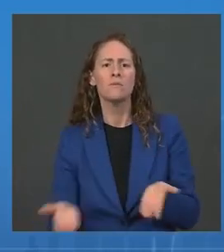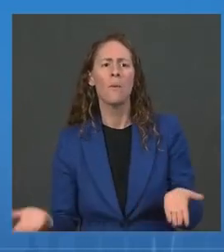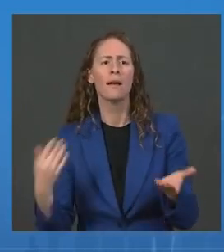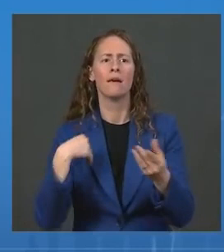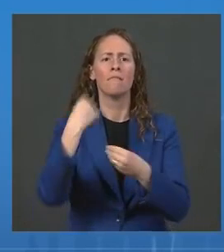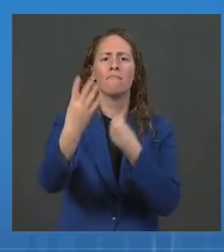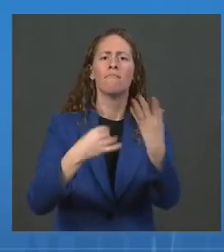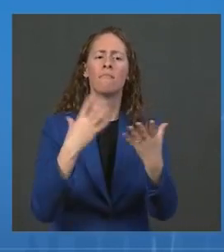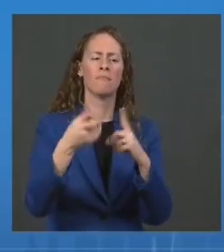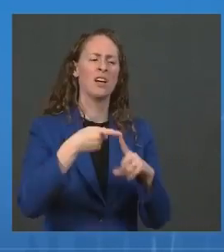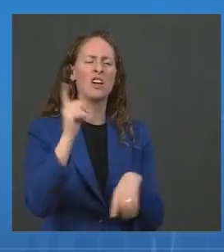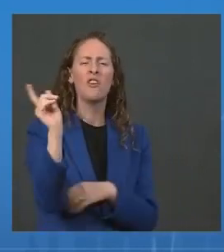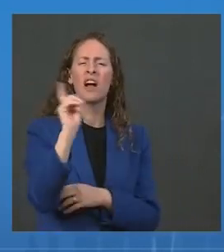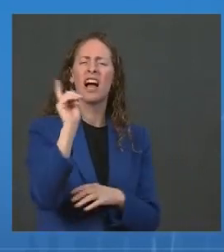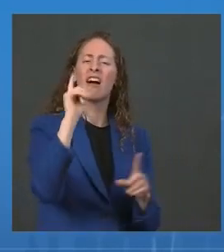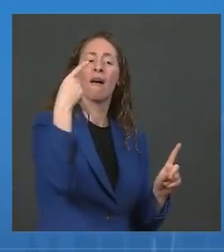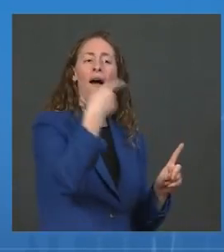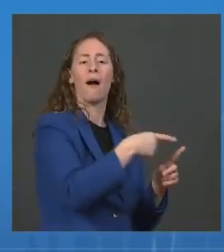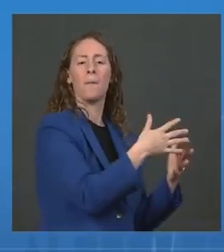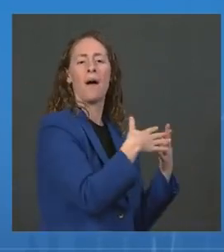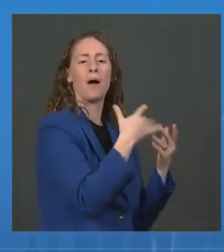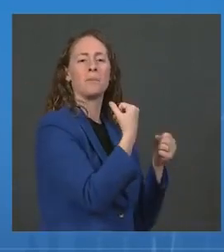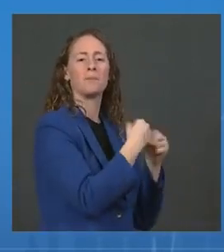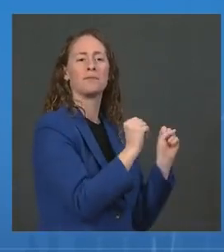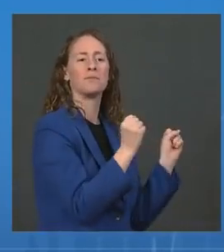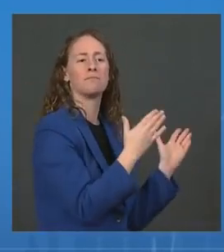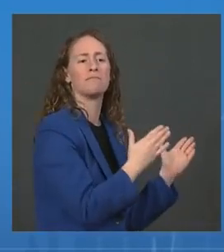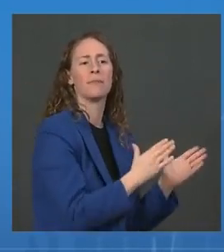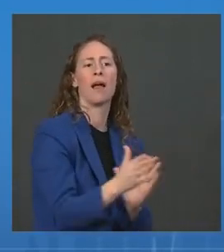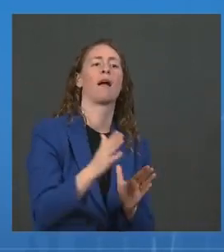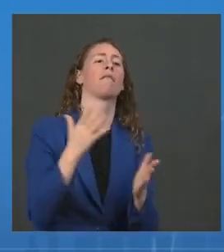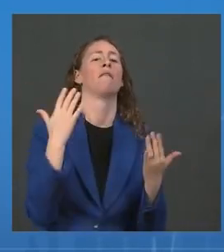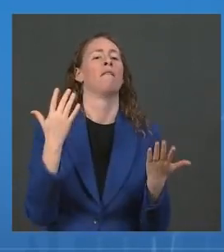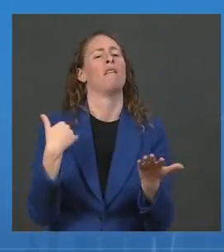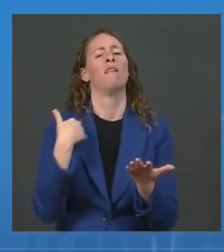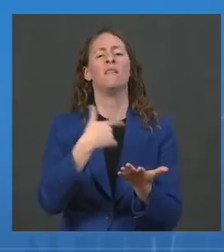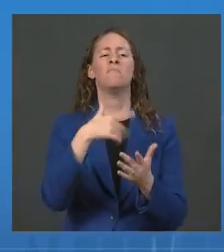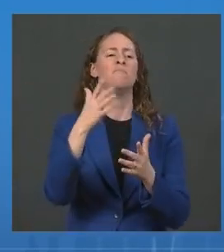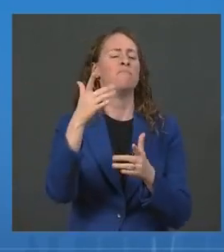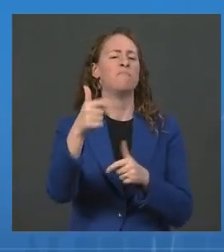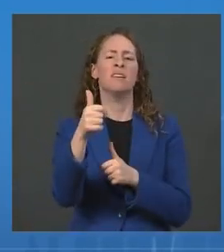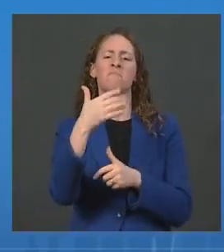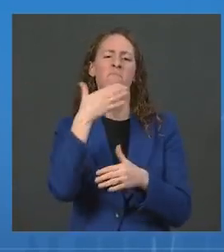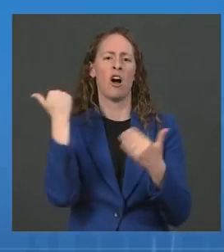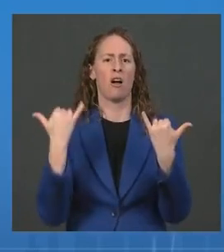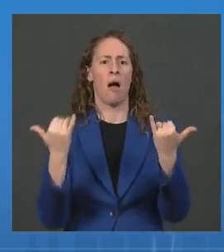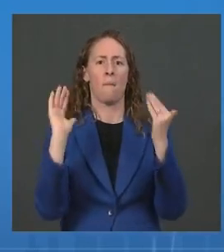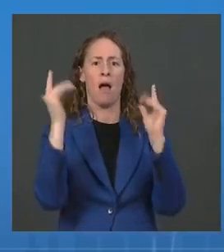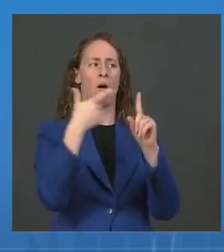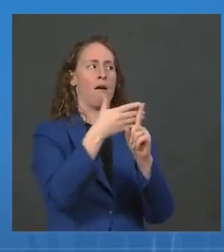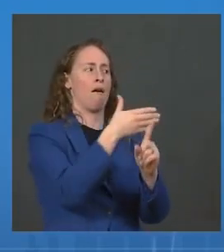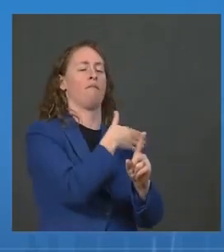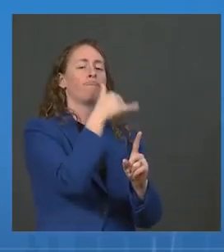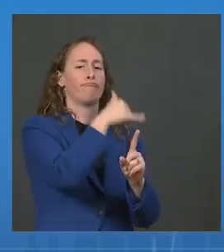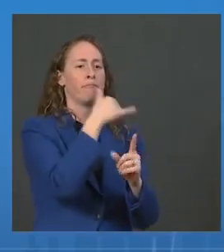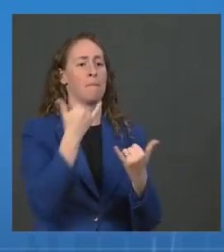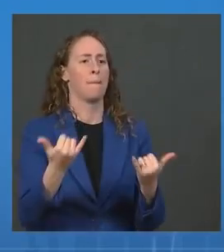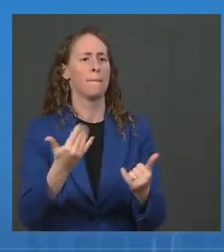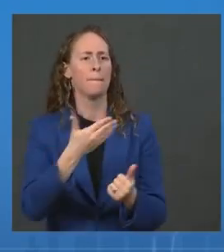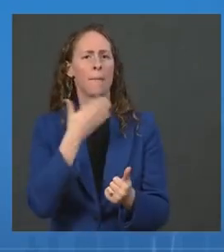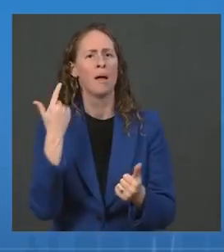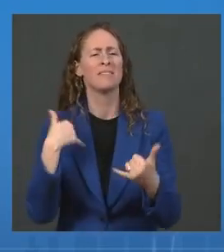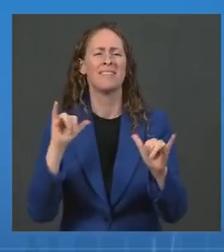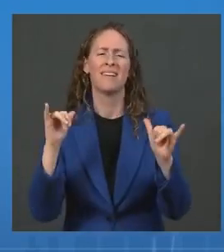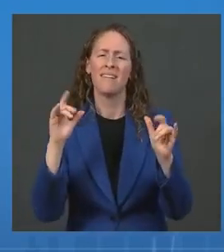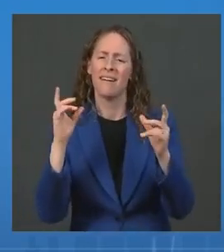stronger position than when the country experienced case surges in the past. But we have more to do. The President's